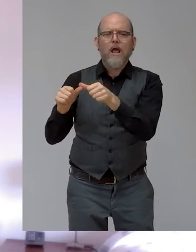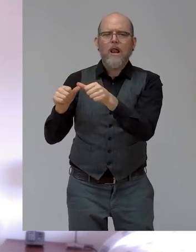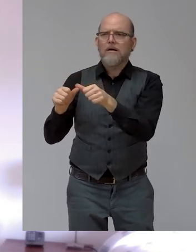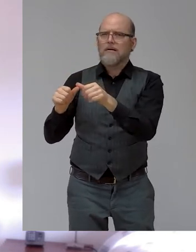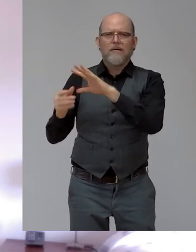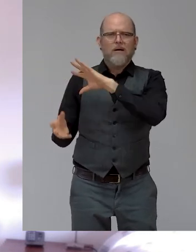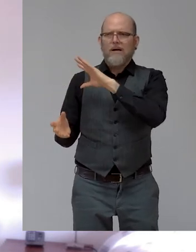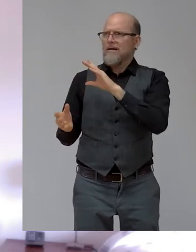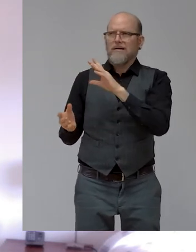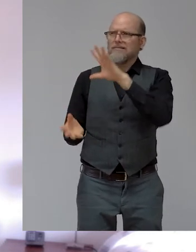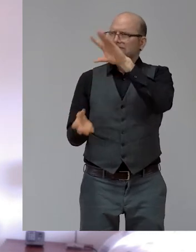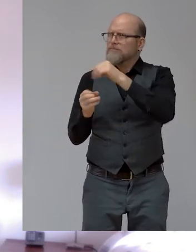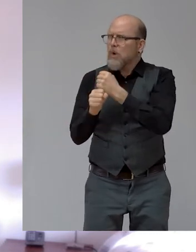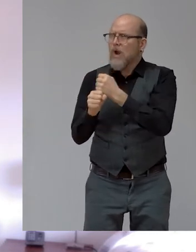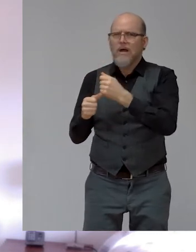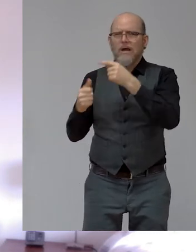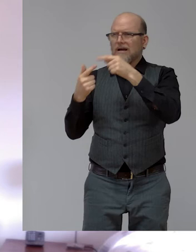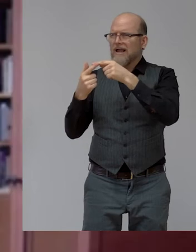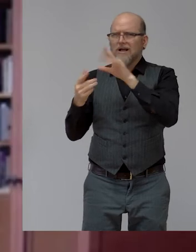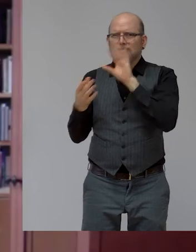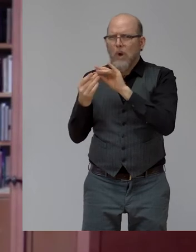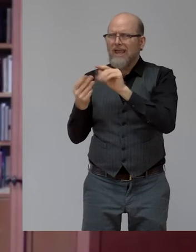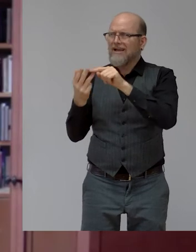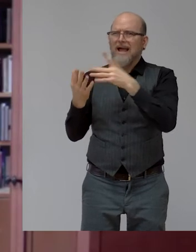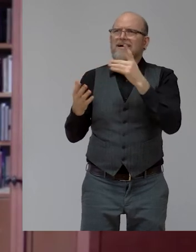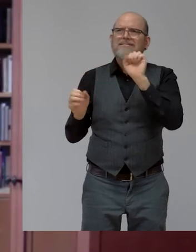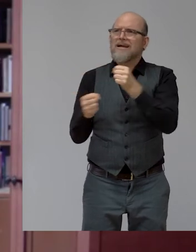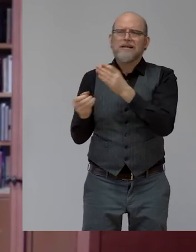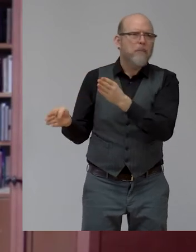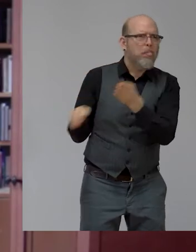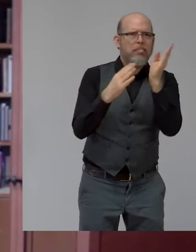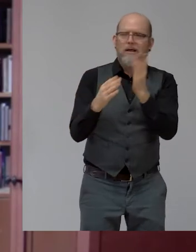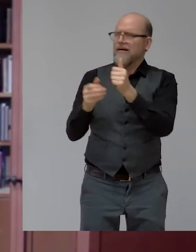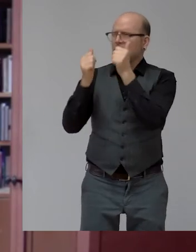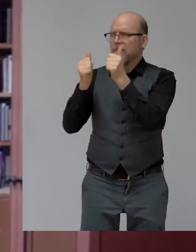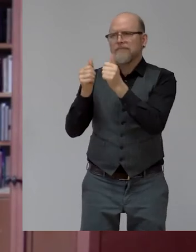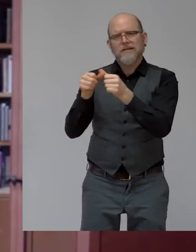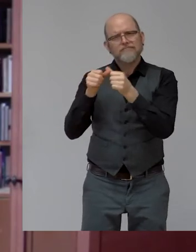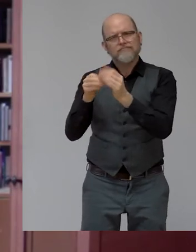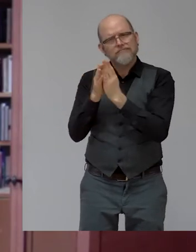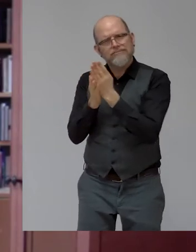is wrong with that story? Well, then why is it so hard to persuade some of your counterparts?